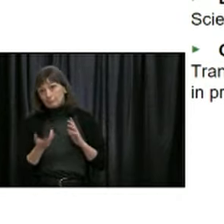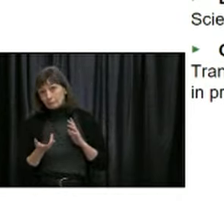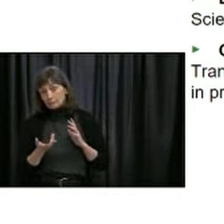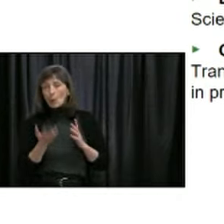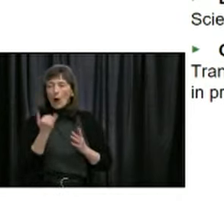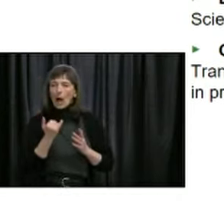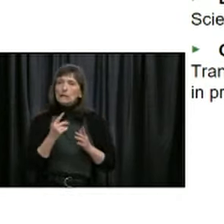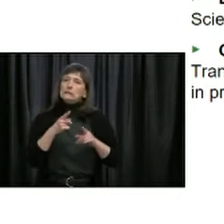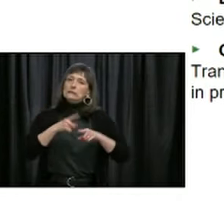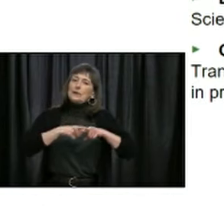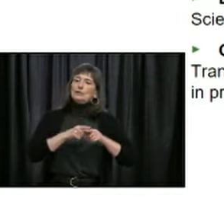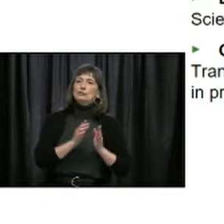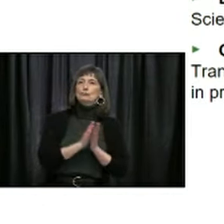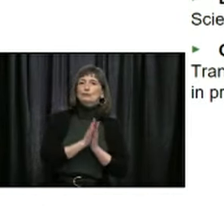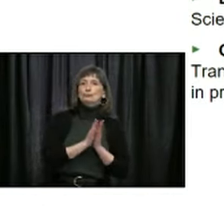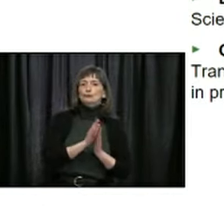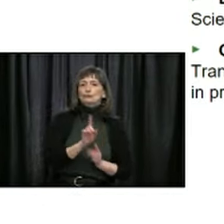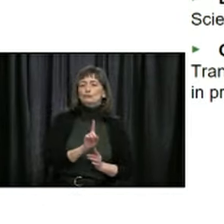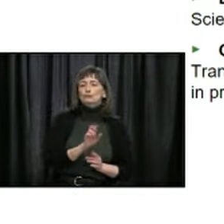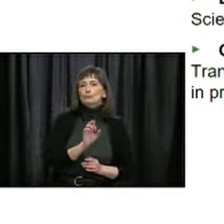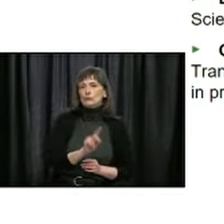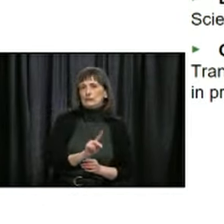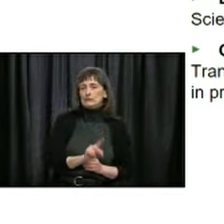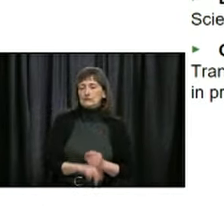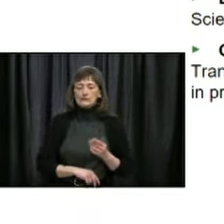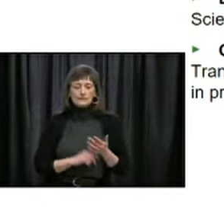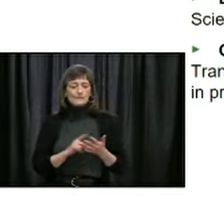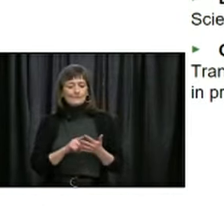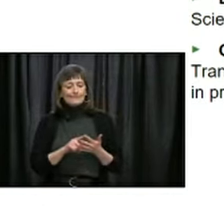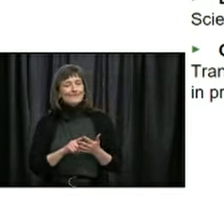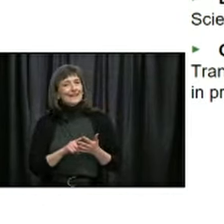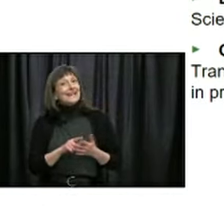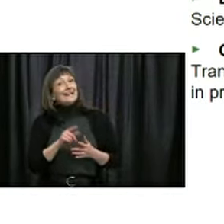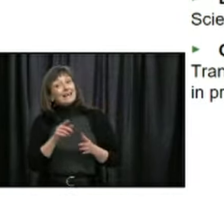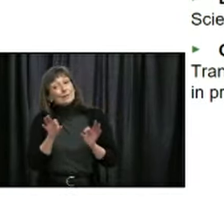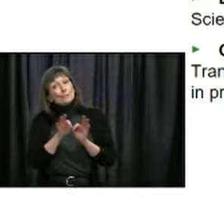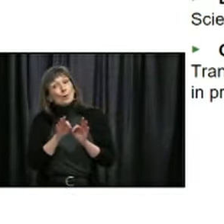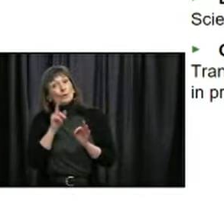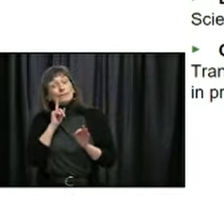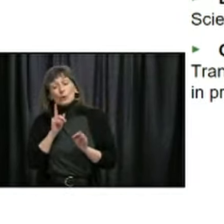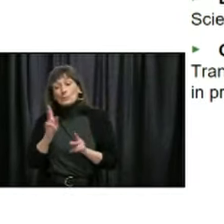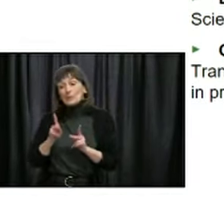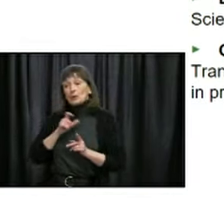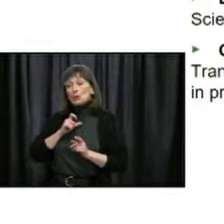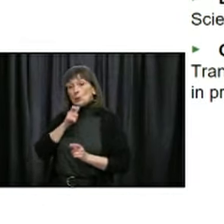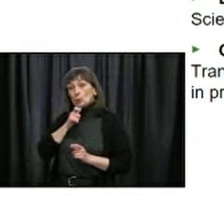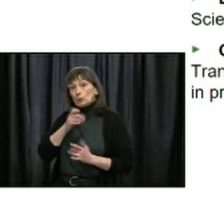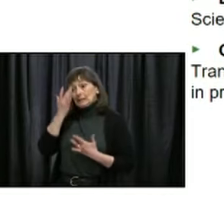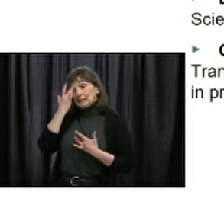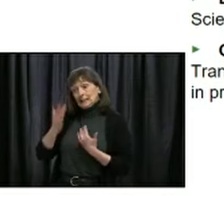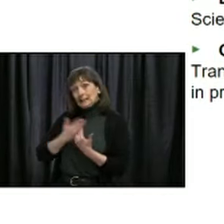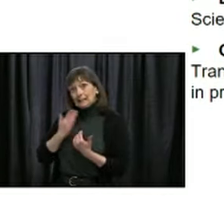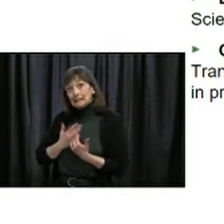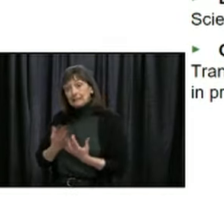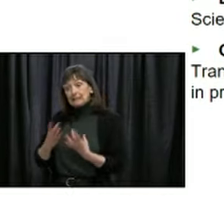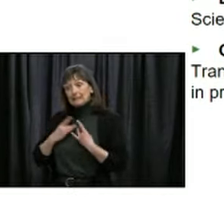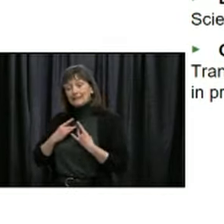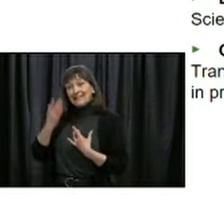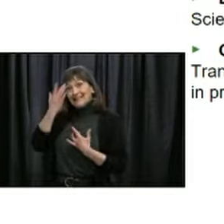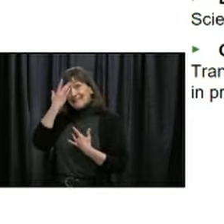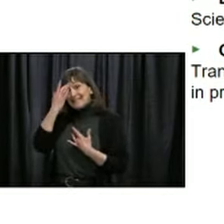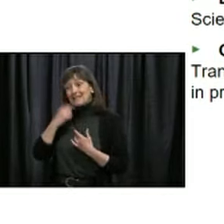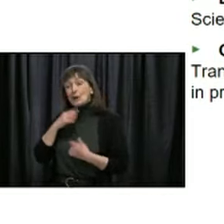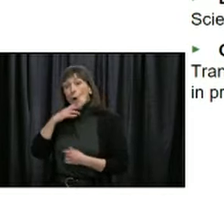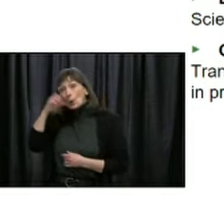We have to make sure that we protect vulnerable populations and keep them safe. Some populations are at a higher risk for